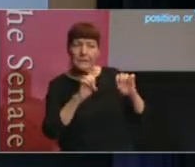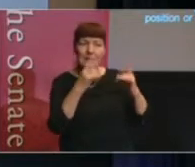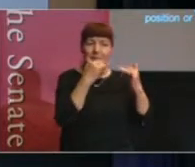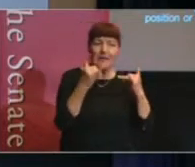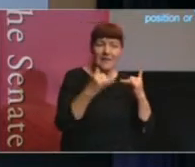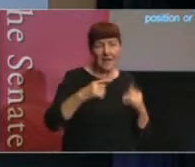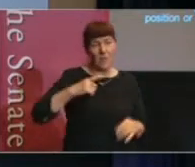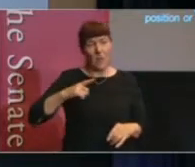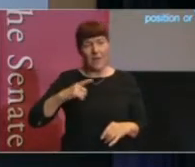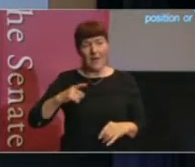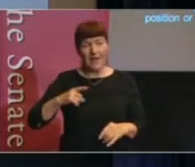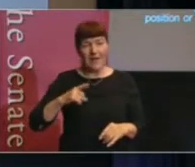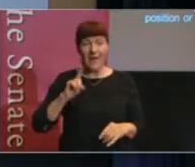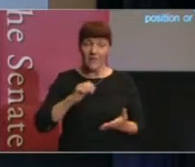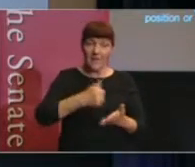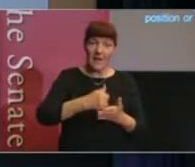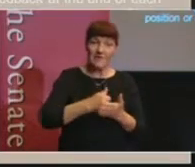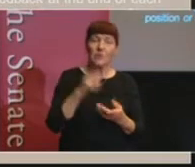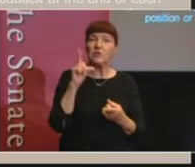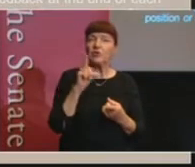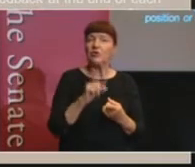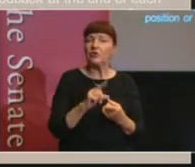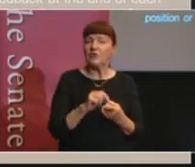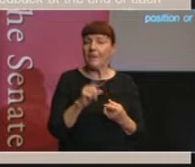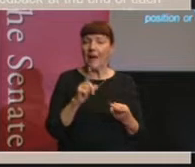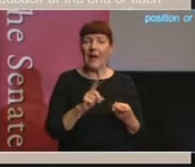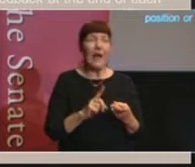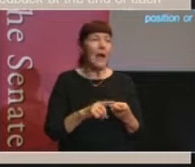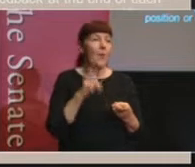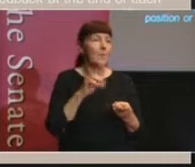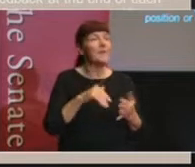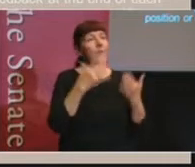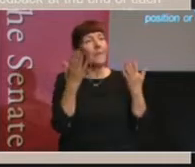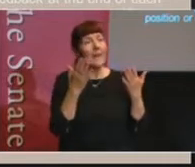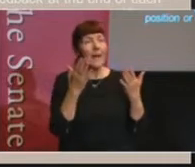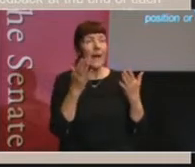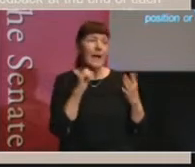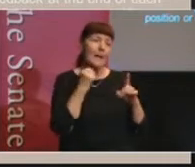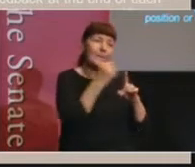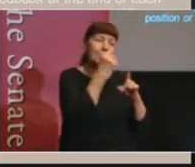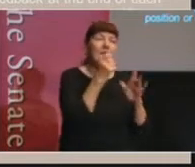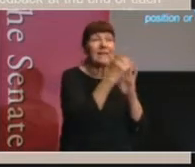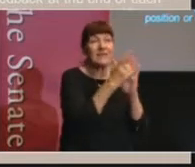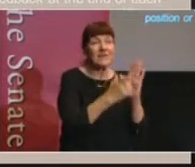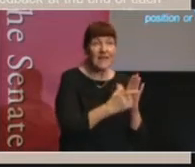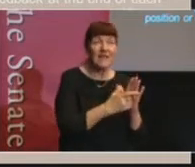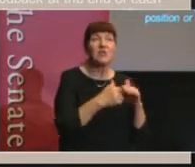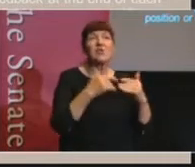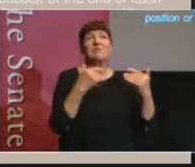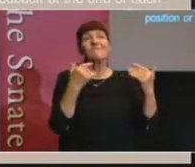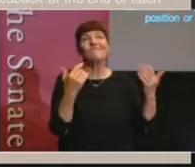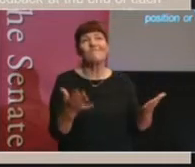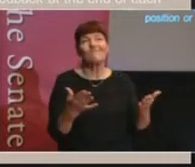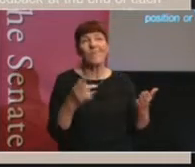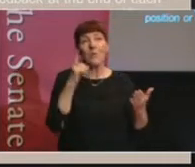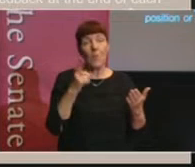assessing it on the basis of what's cheaper or what might have a bigger legislative impact or what might result